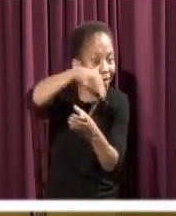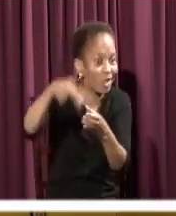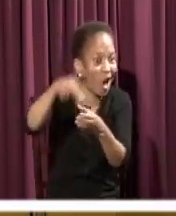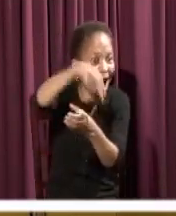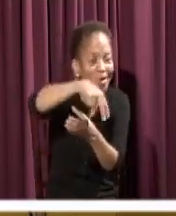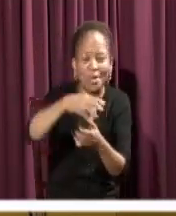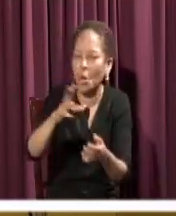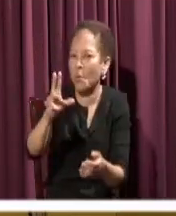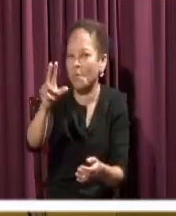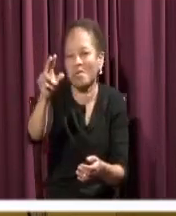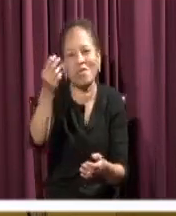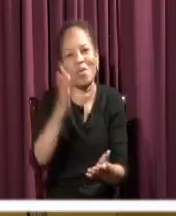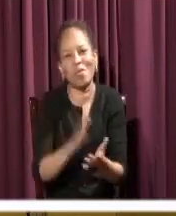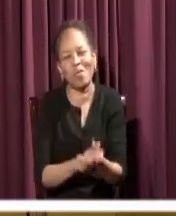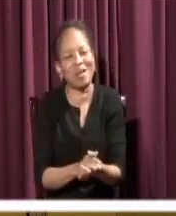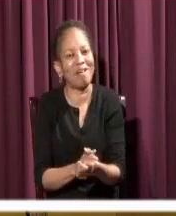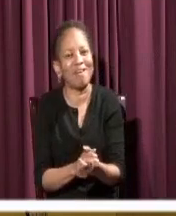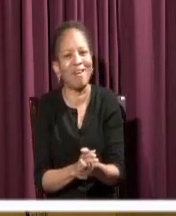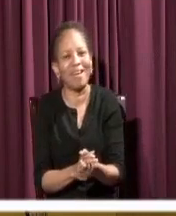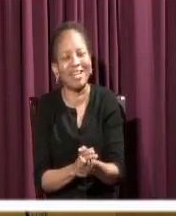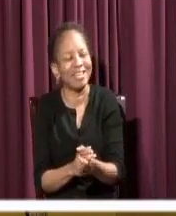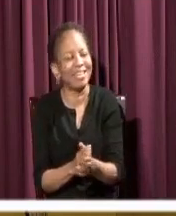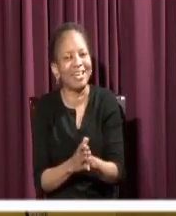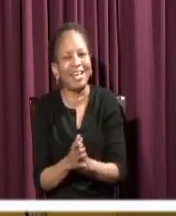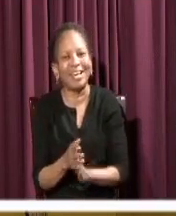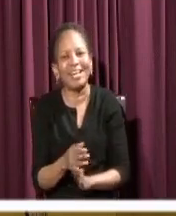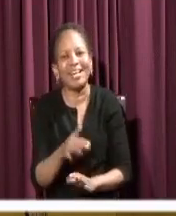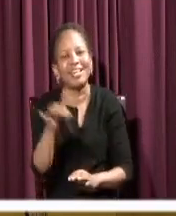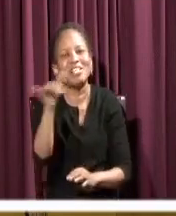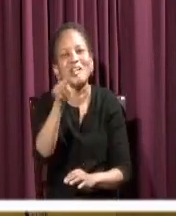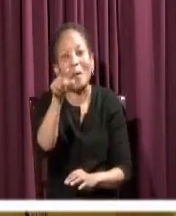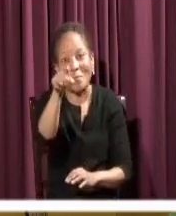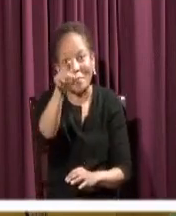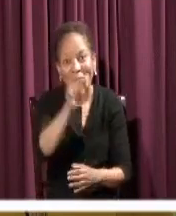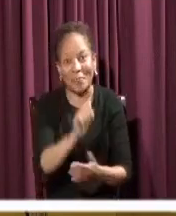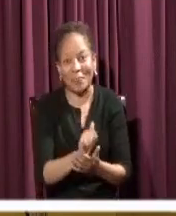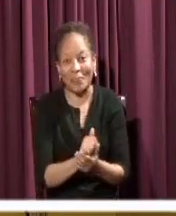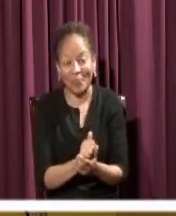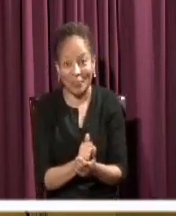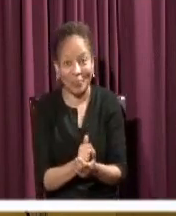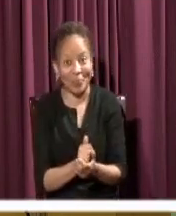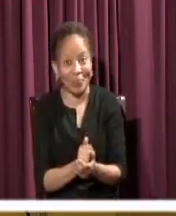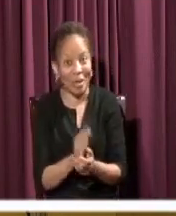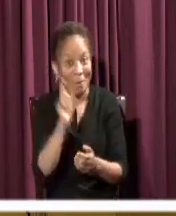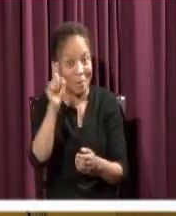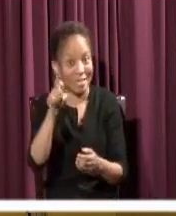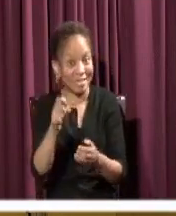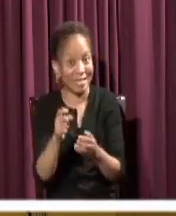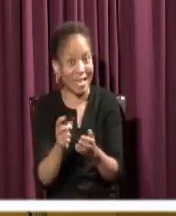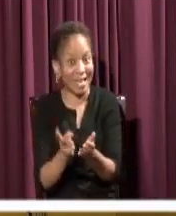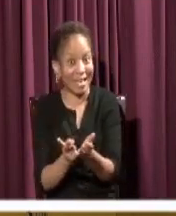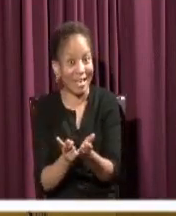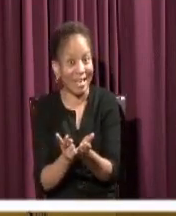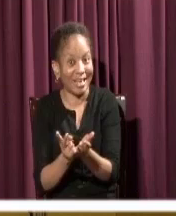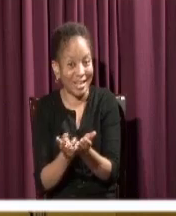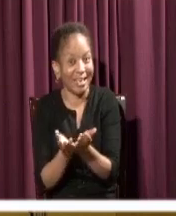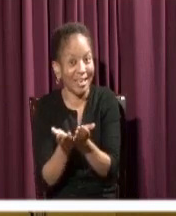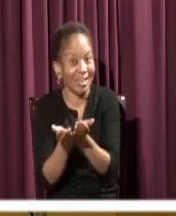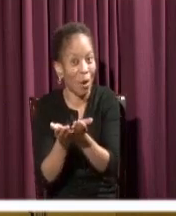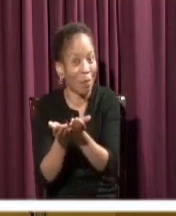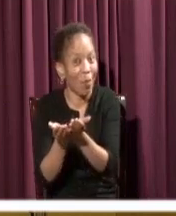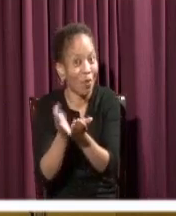But you have to get up off your boat.